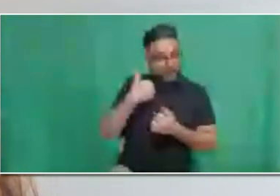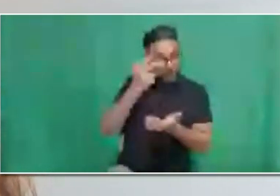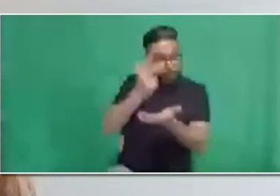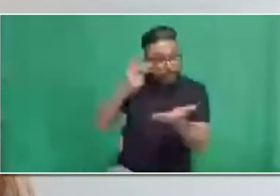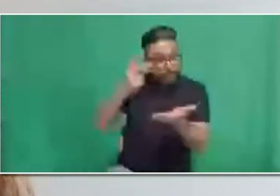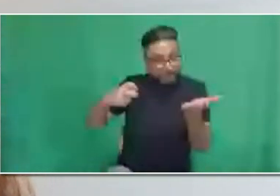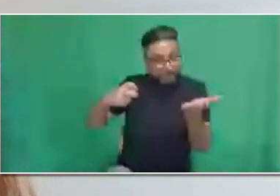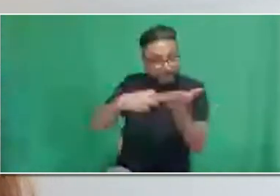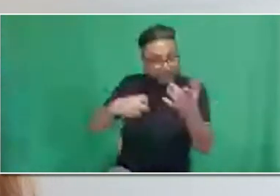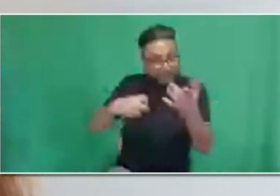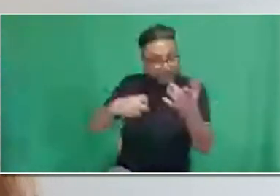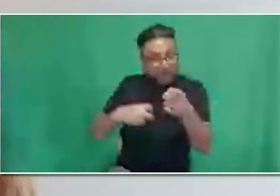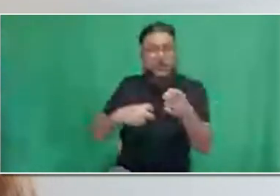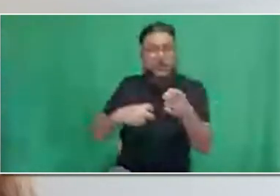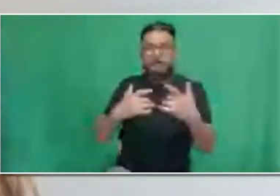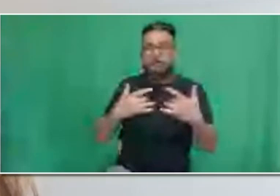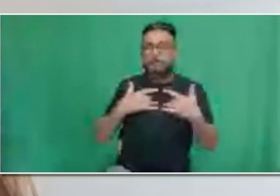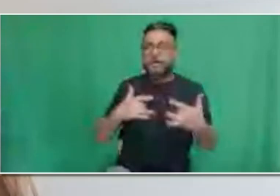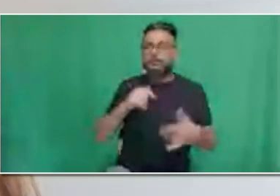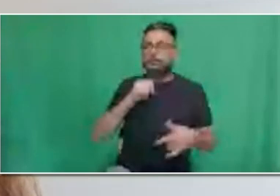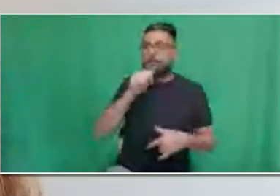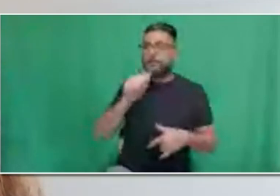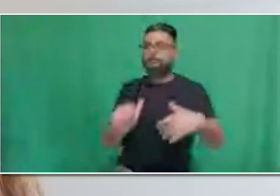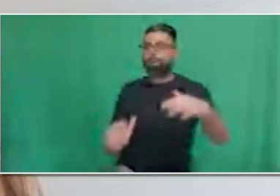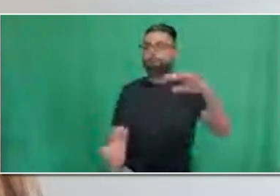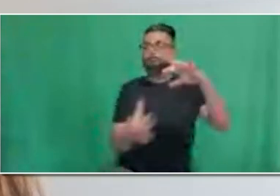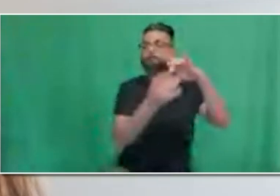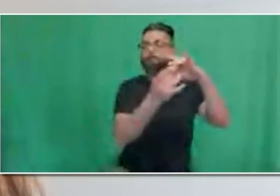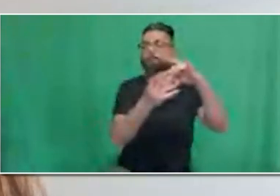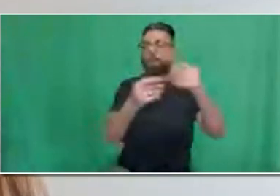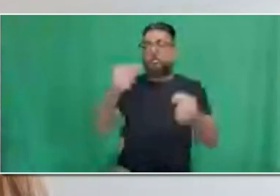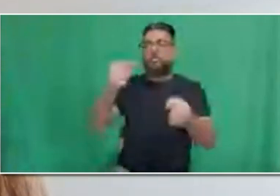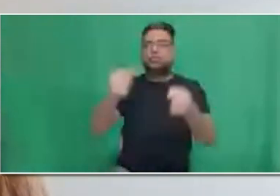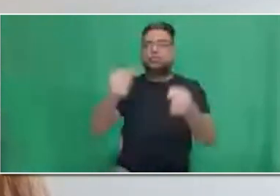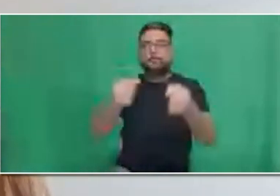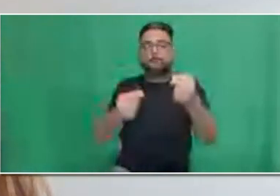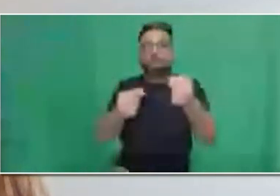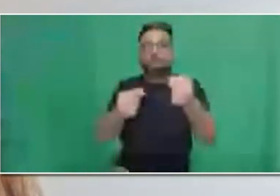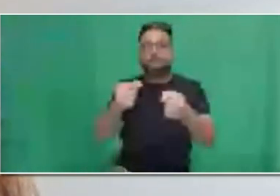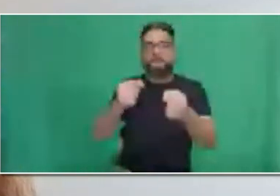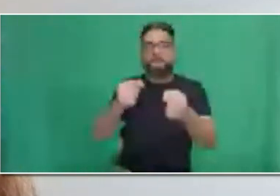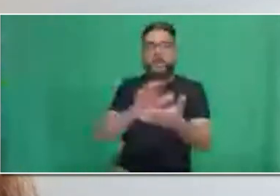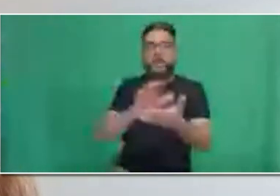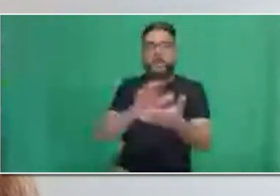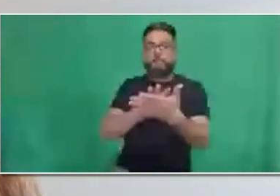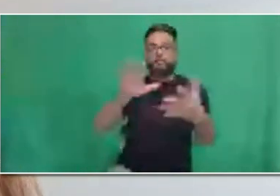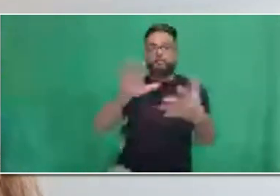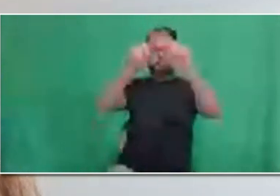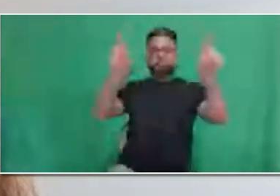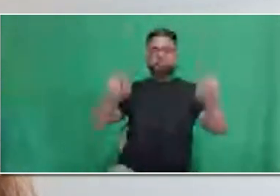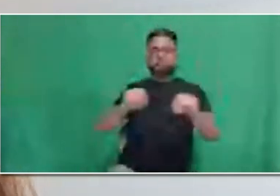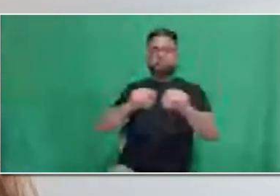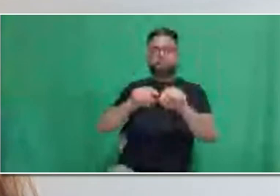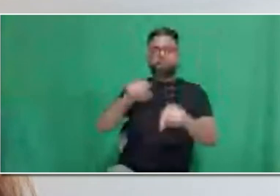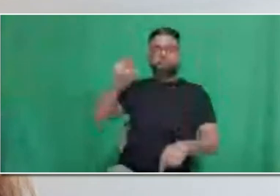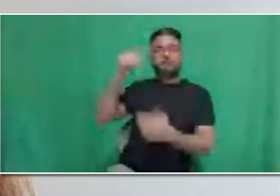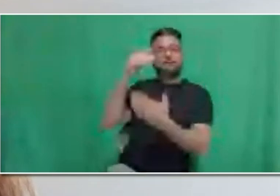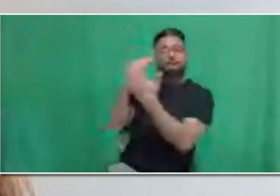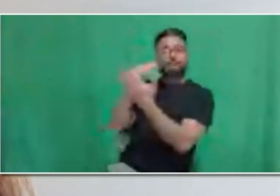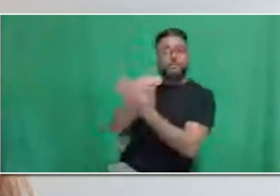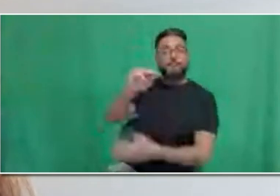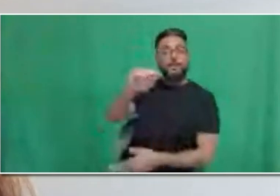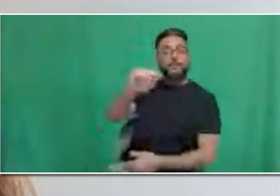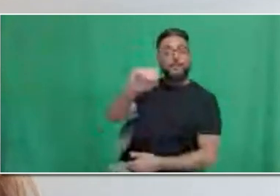license suspensions if left unpaid. It is recommended to pay your outstanding